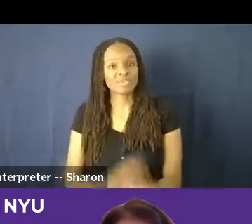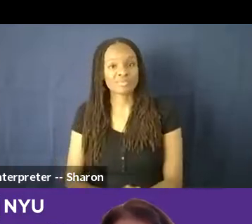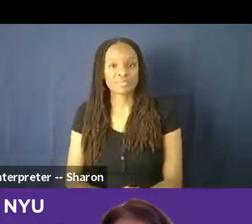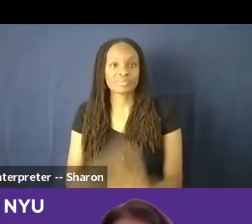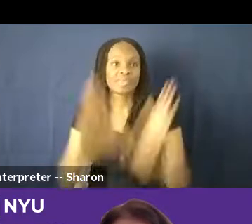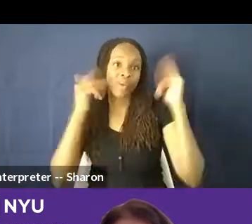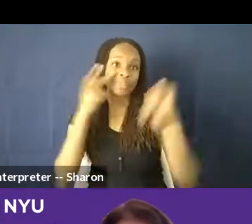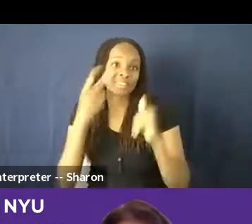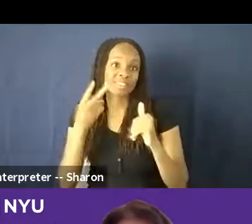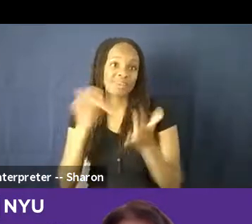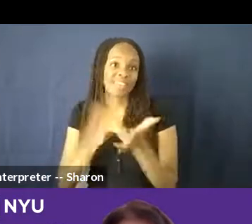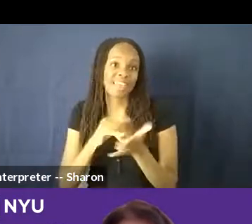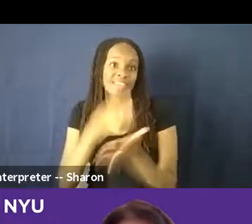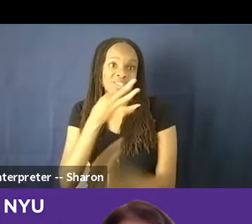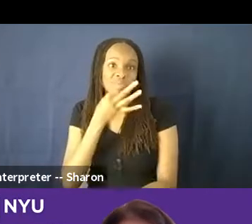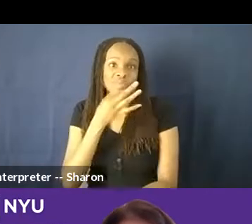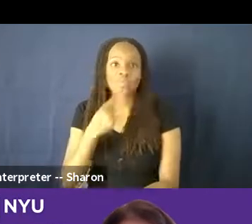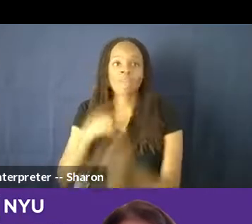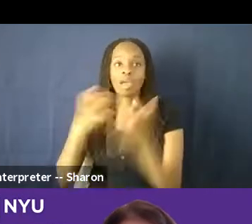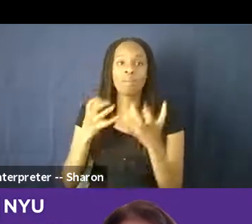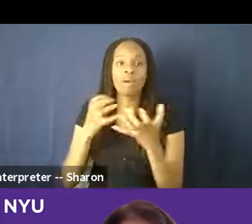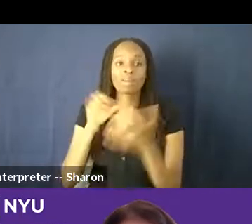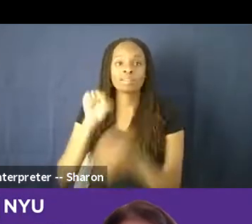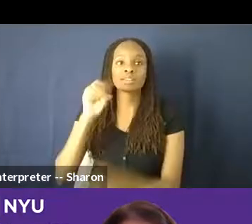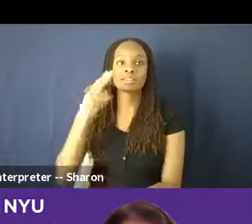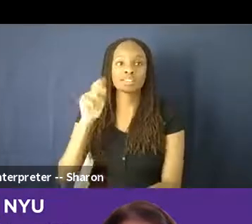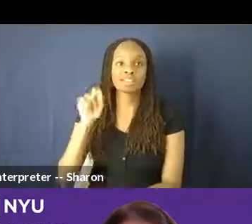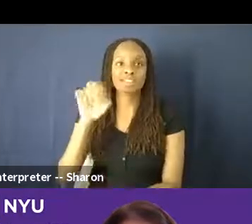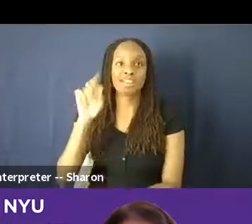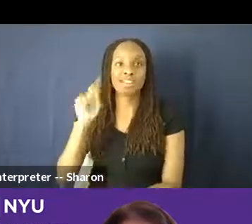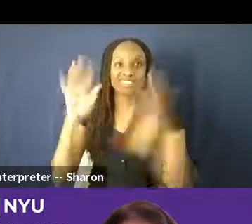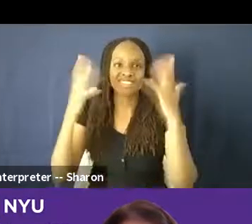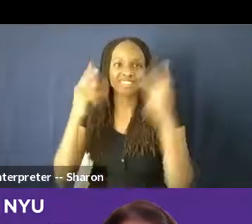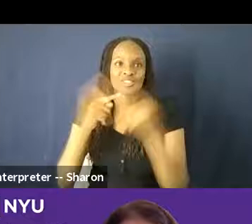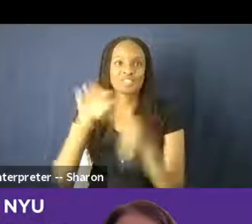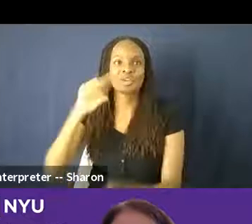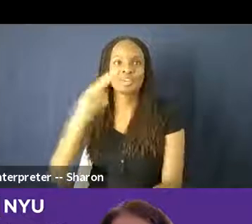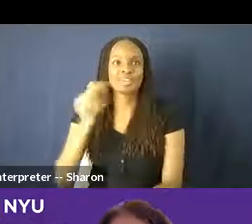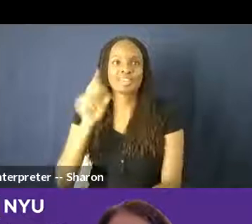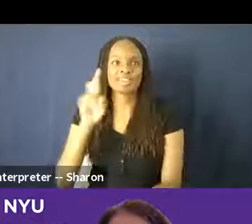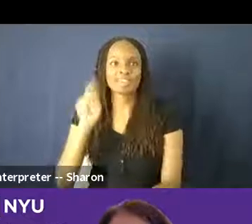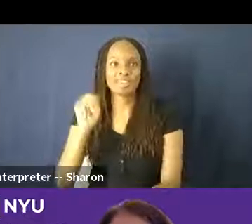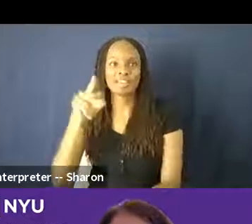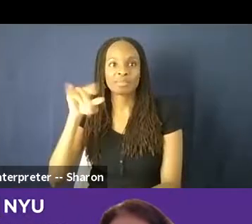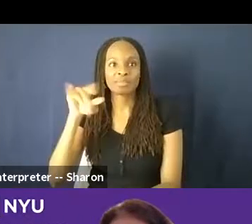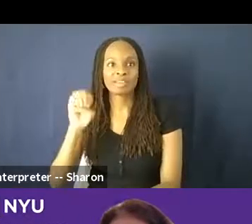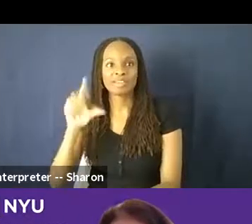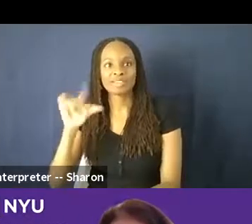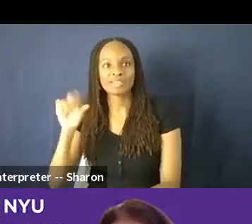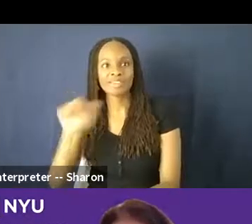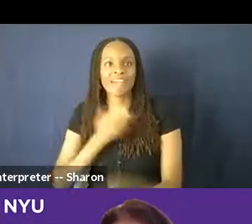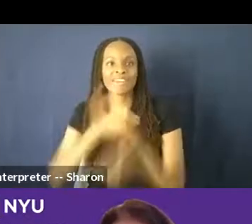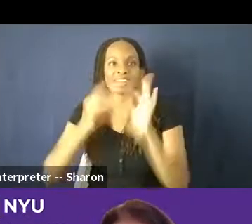hope to see you again soon. And I want to give a shout out to Sharon Pierre-Louis. Thank you so much, our ASL interpreter.